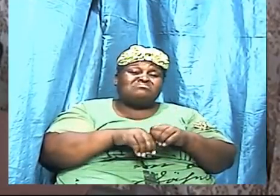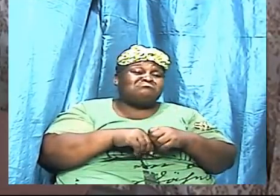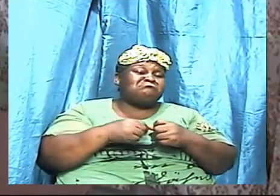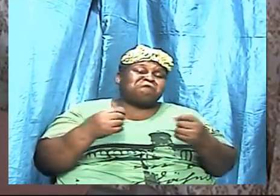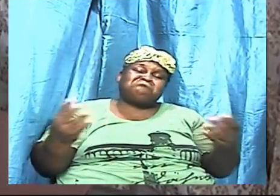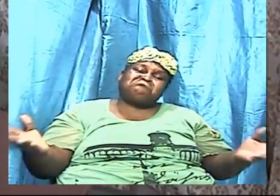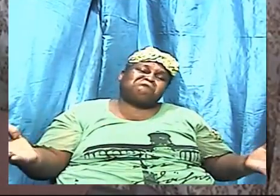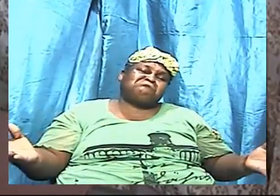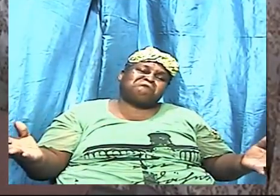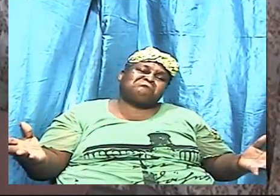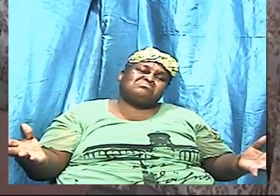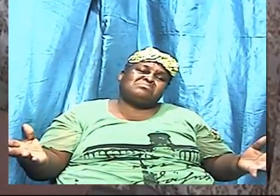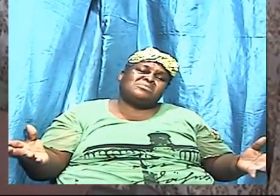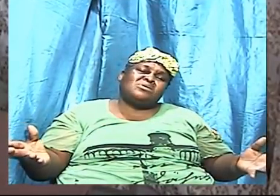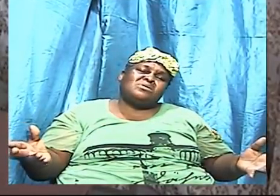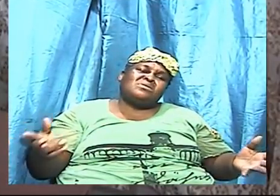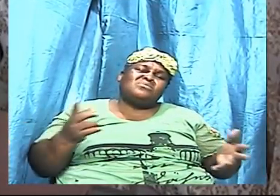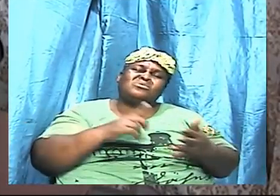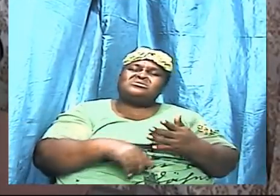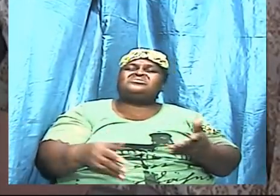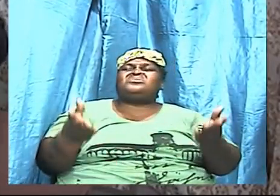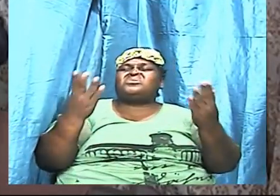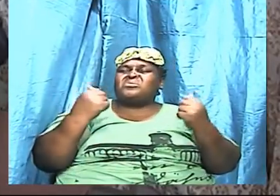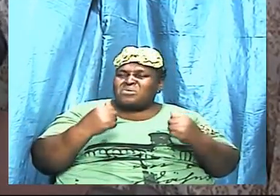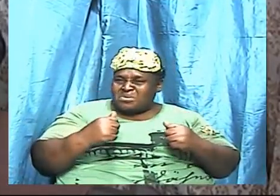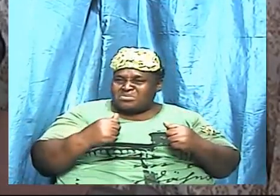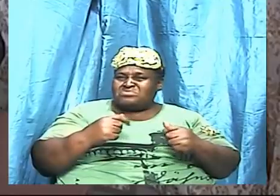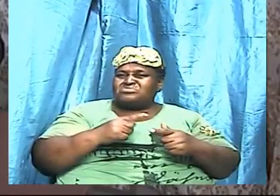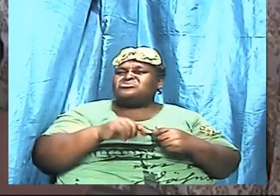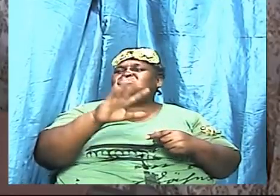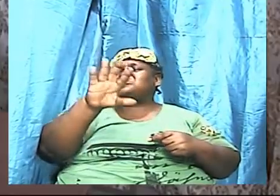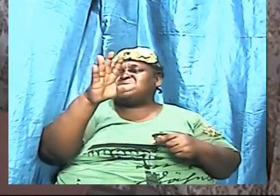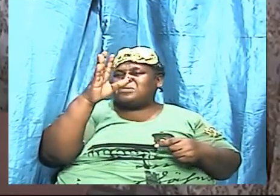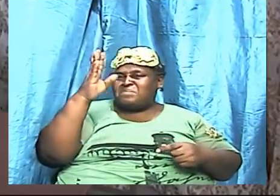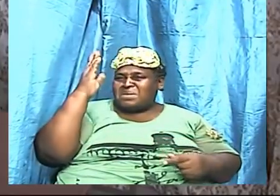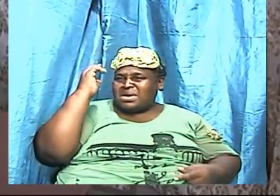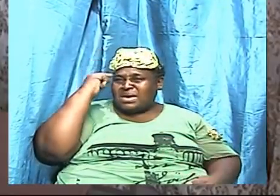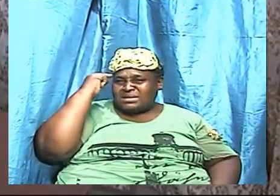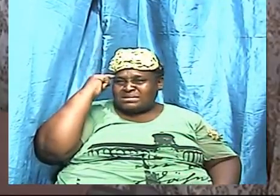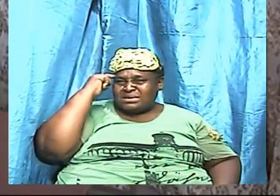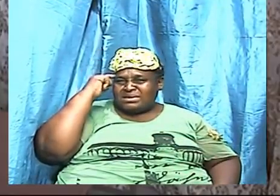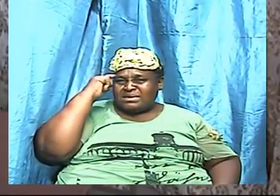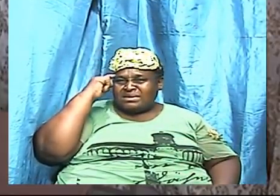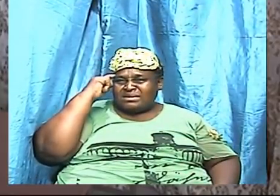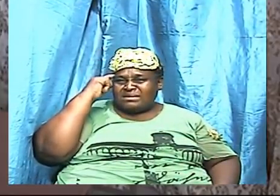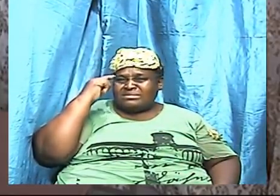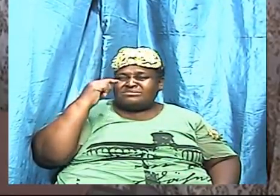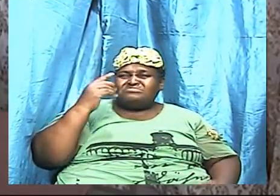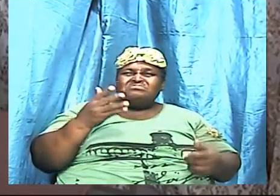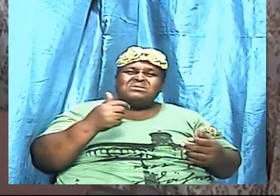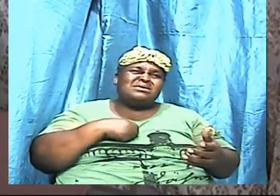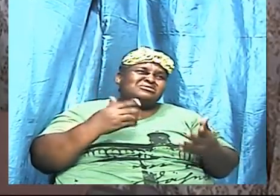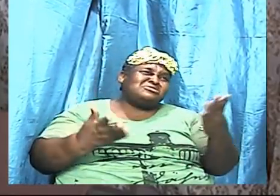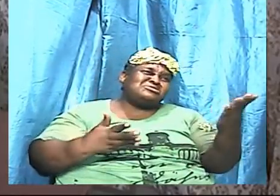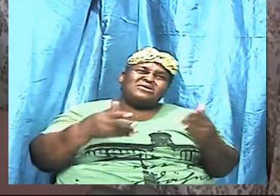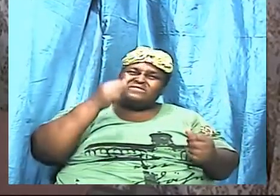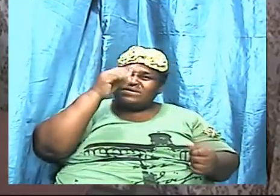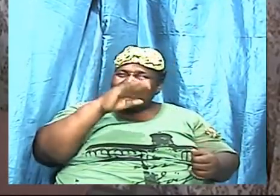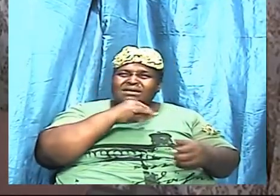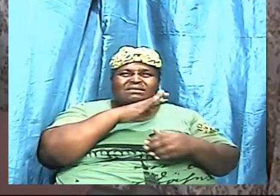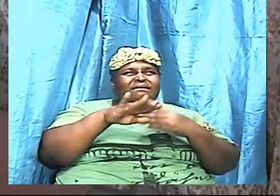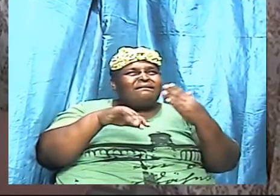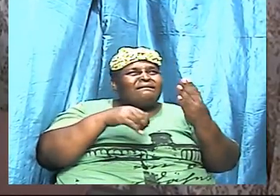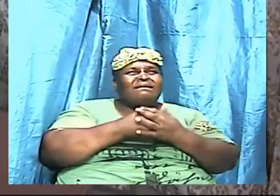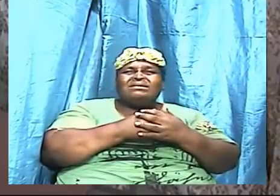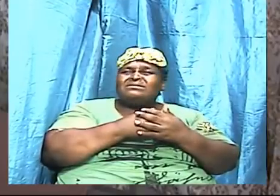to come to your mind after serving God all these years I give myself to